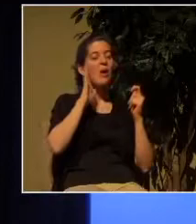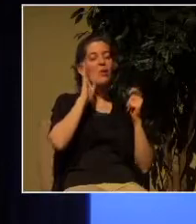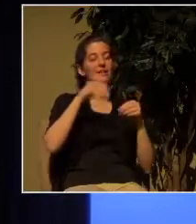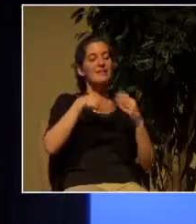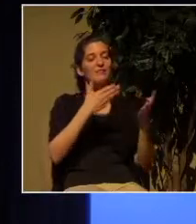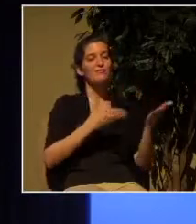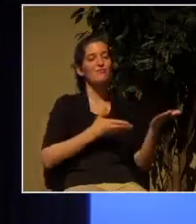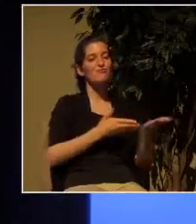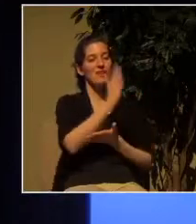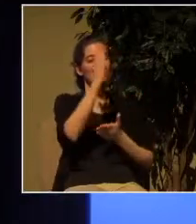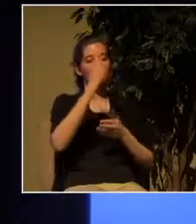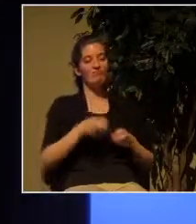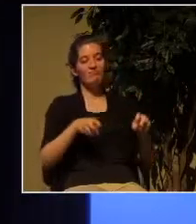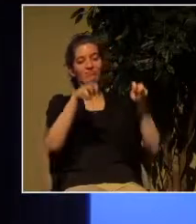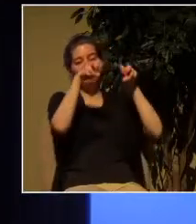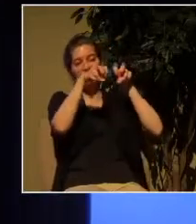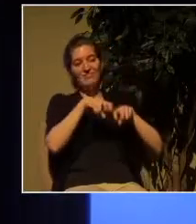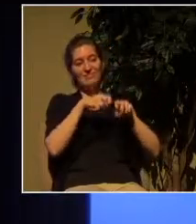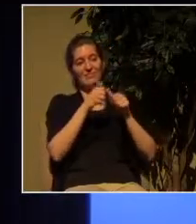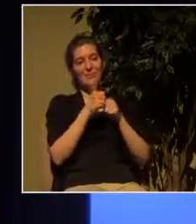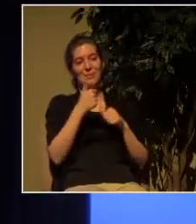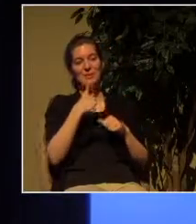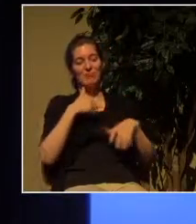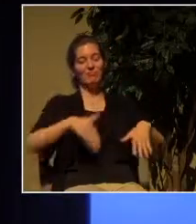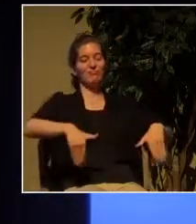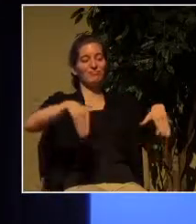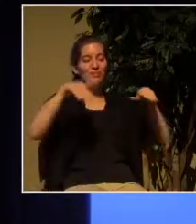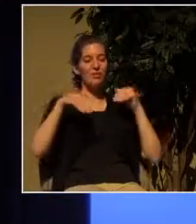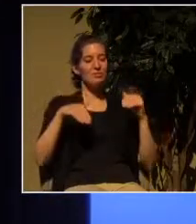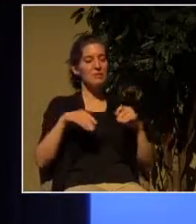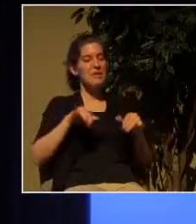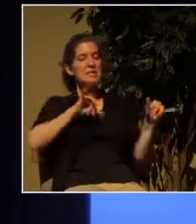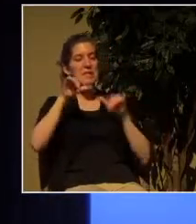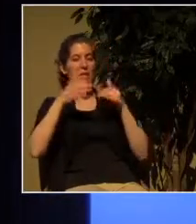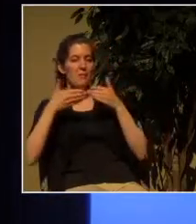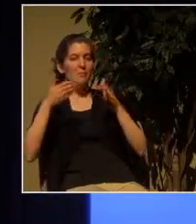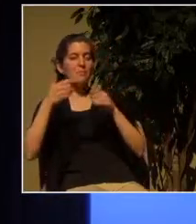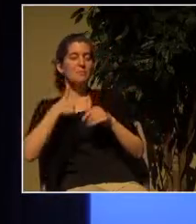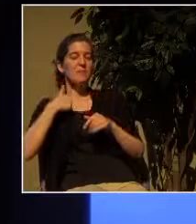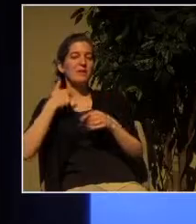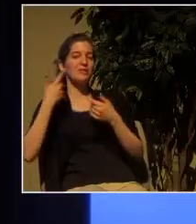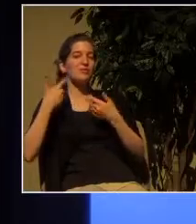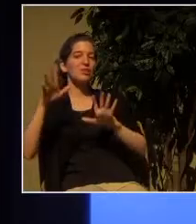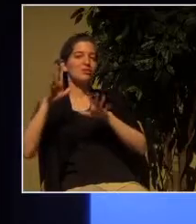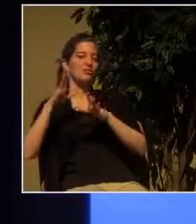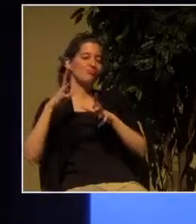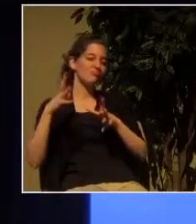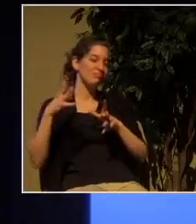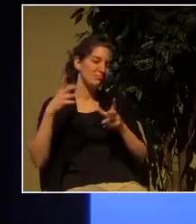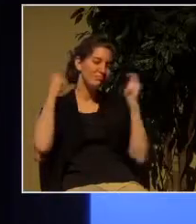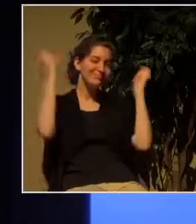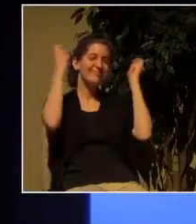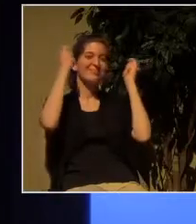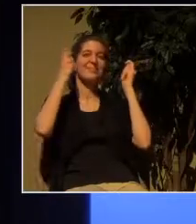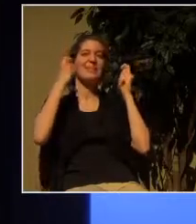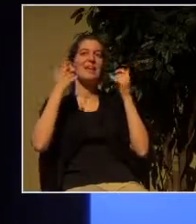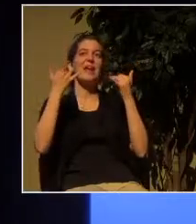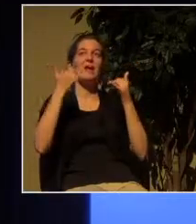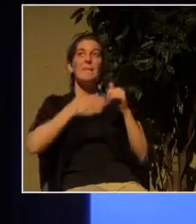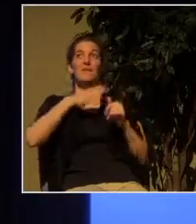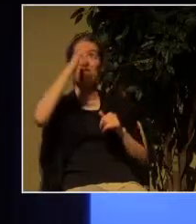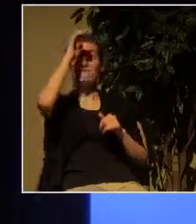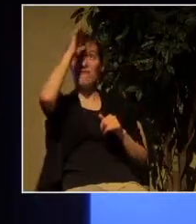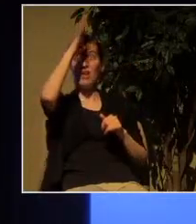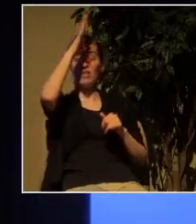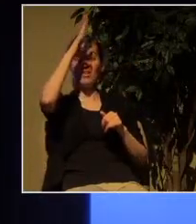just as I overcame and sat down with my father on his throne and then the next